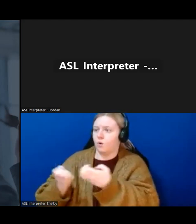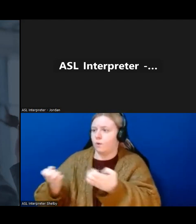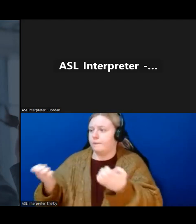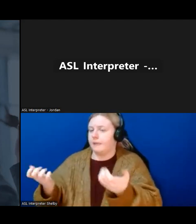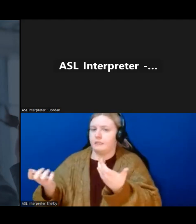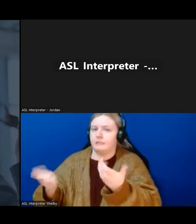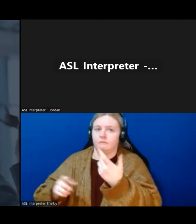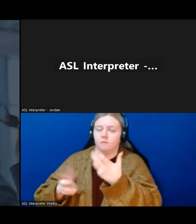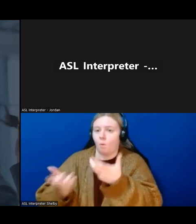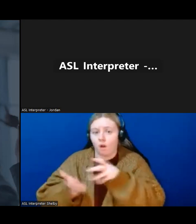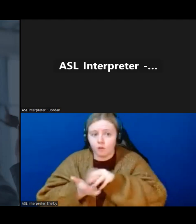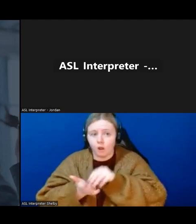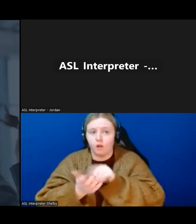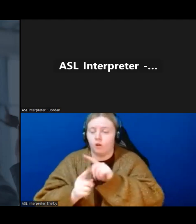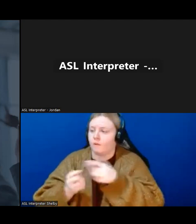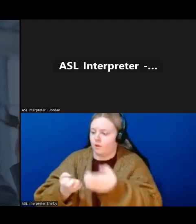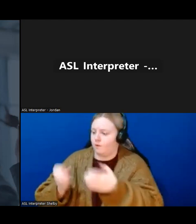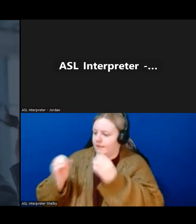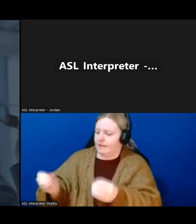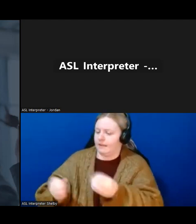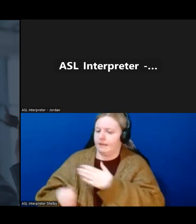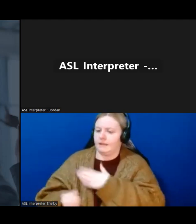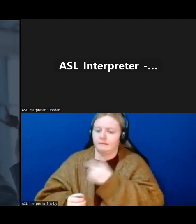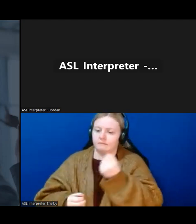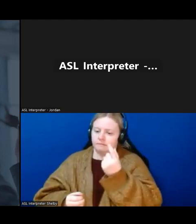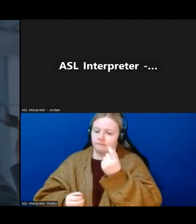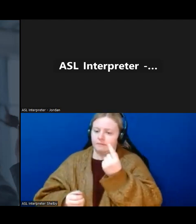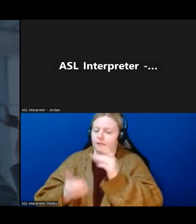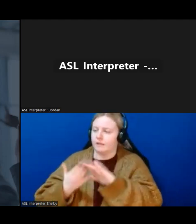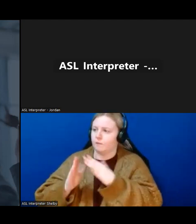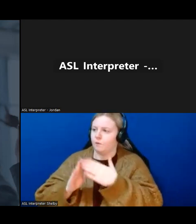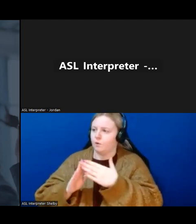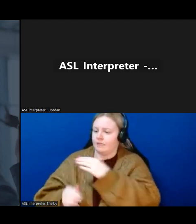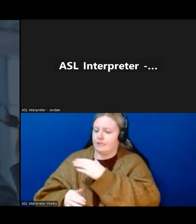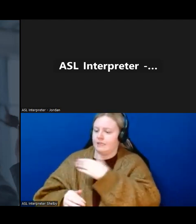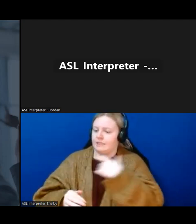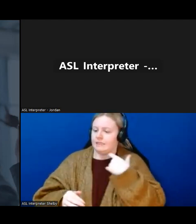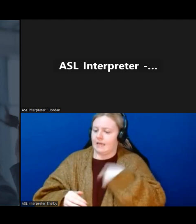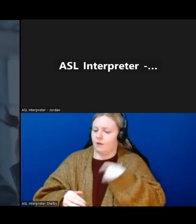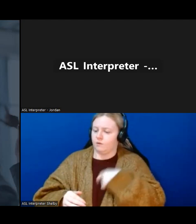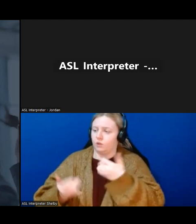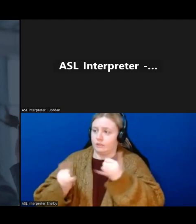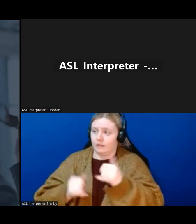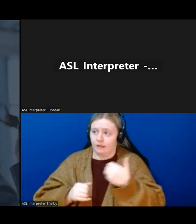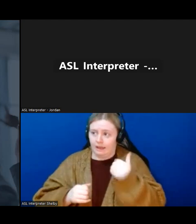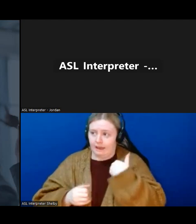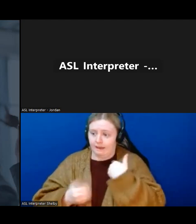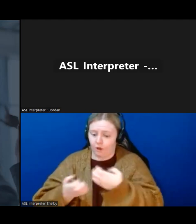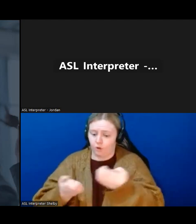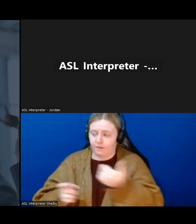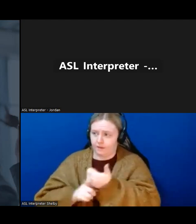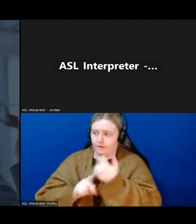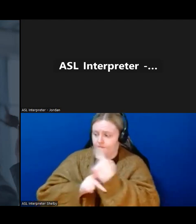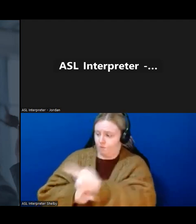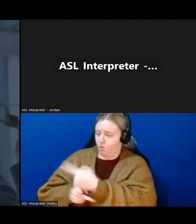understand that community sector council had, I don't know if they still have it, some equipment that they can make available to us.